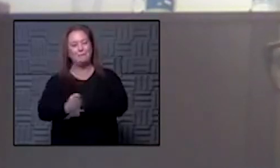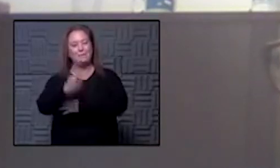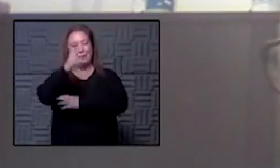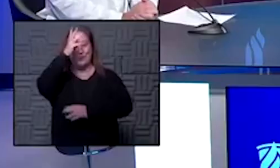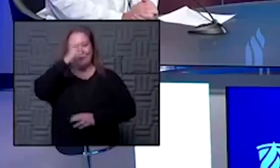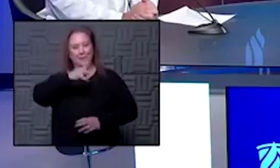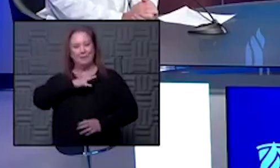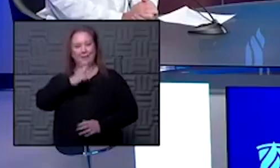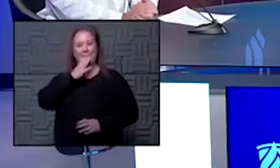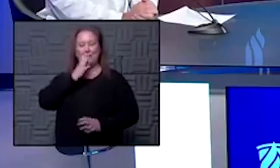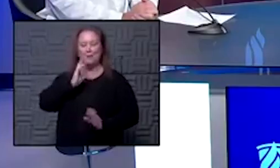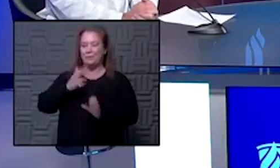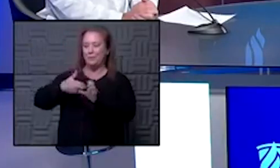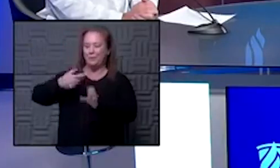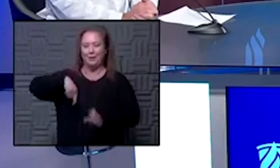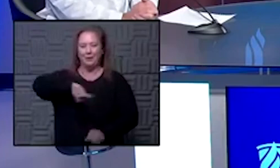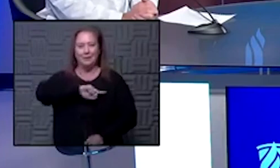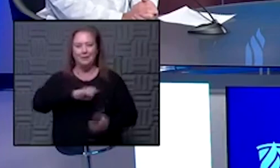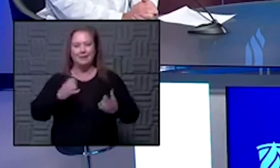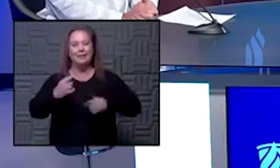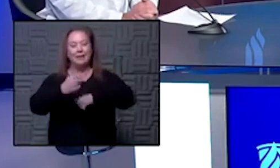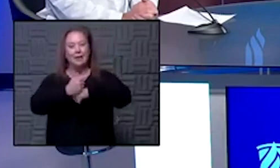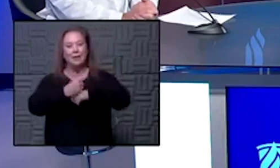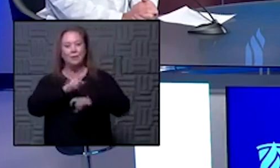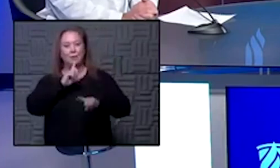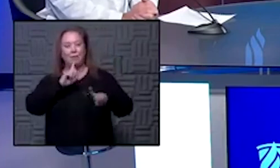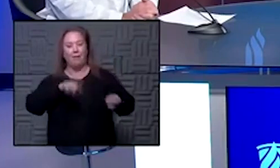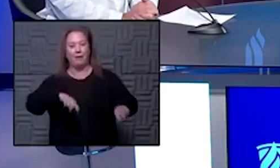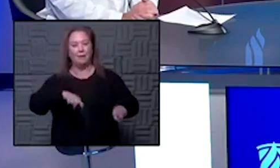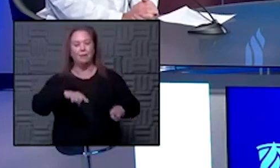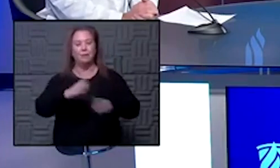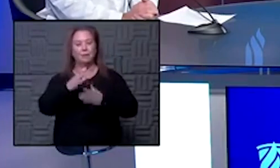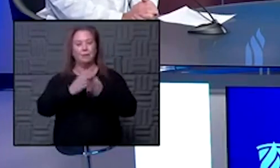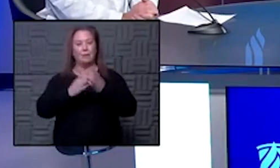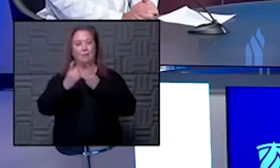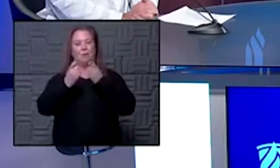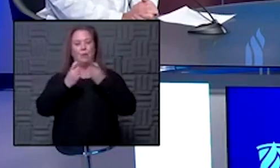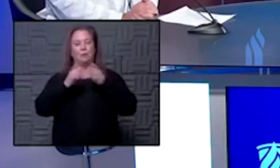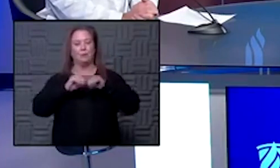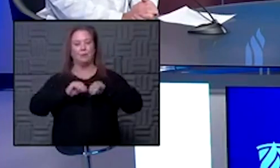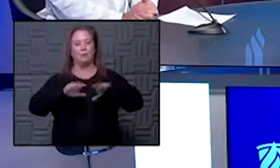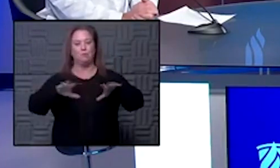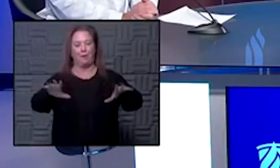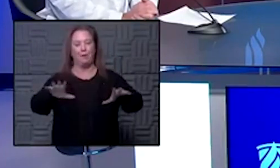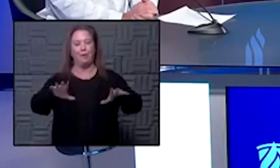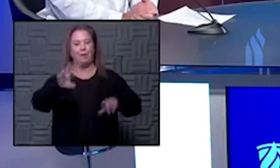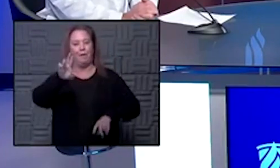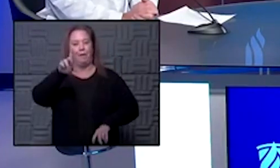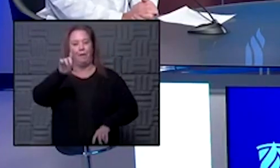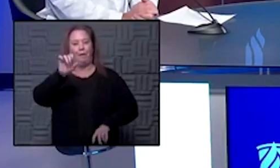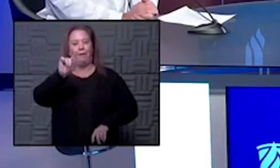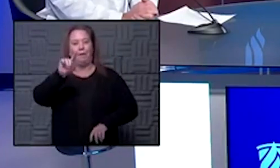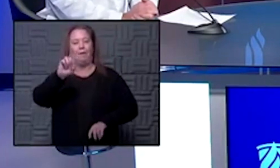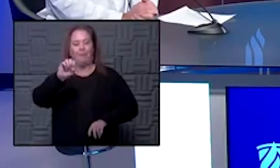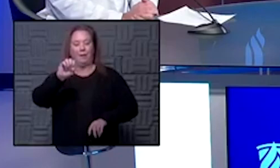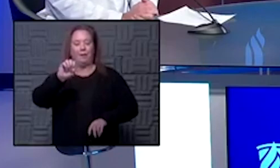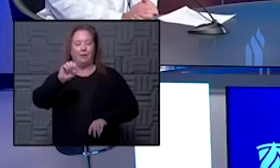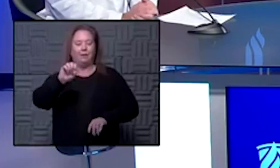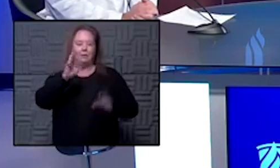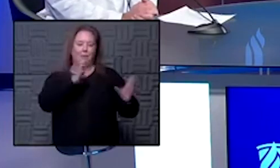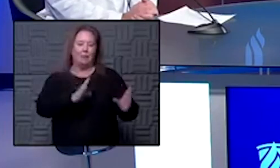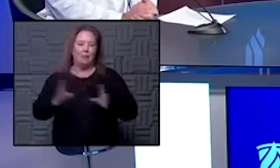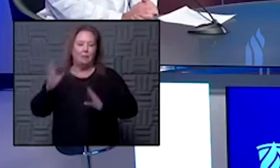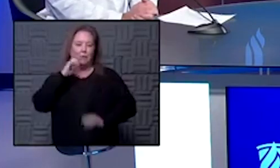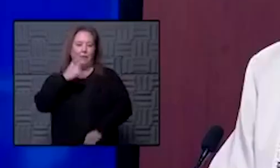for joining us. We're going to answer questions about the virus spread and update plans for distribution of the COVID-19